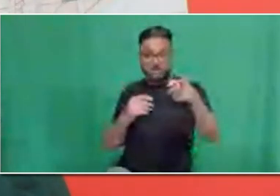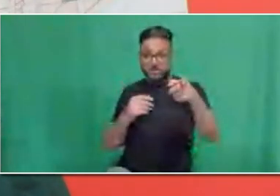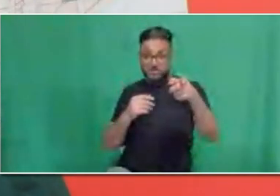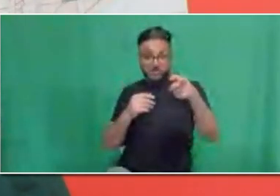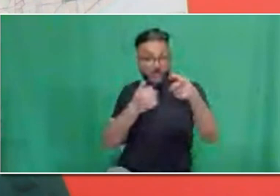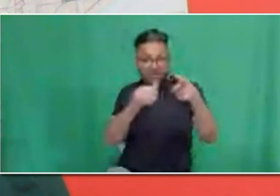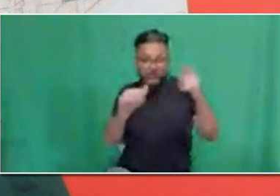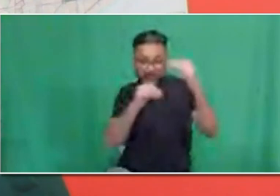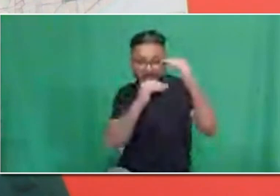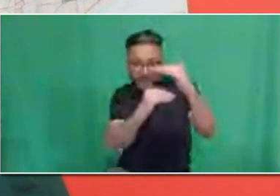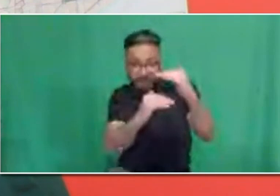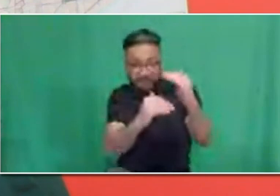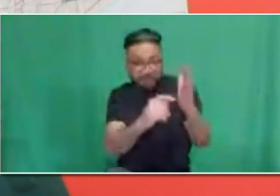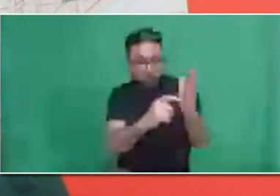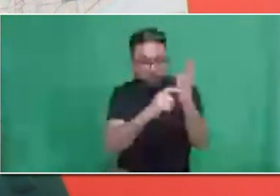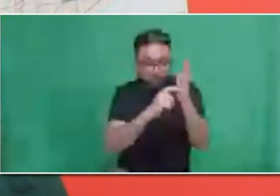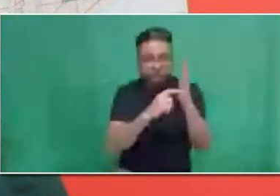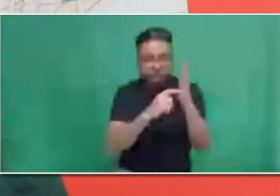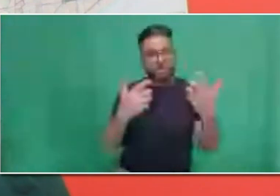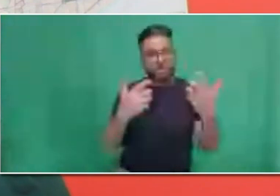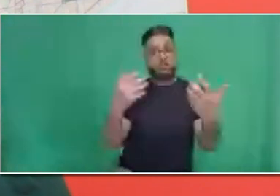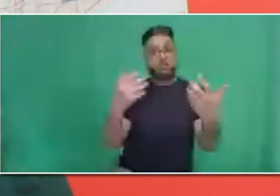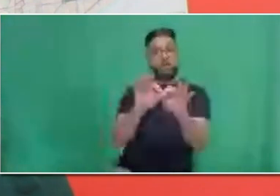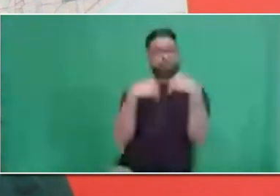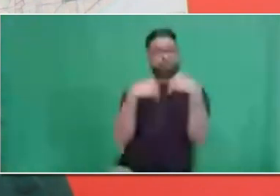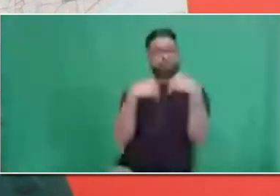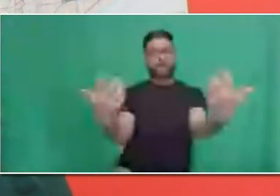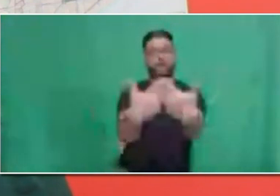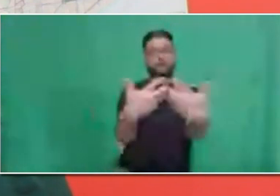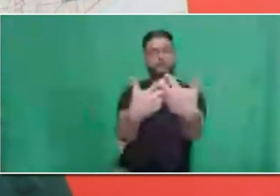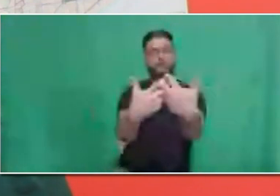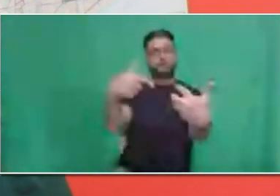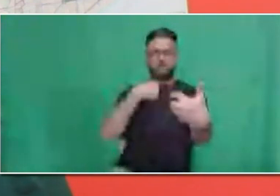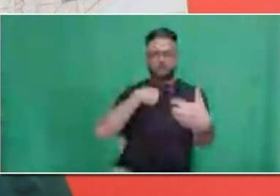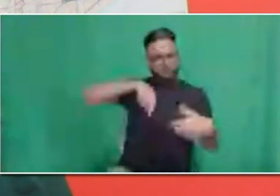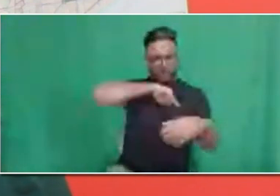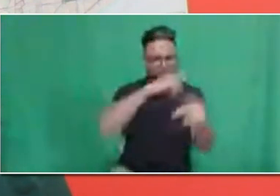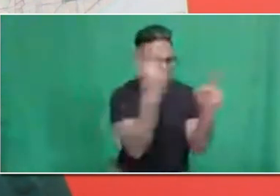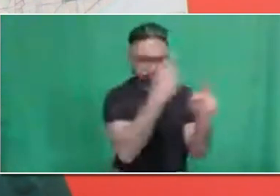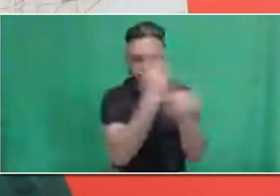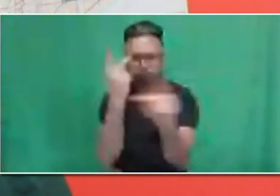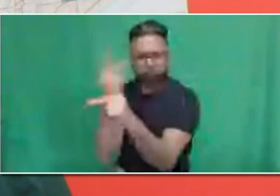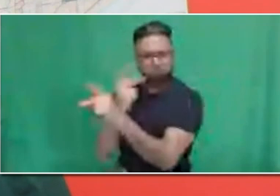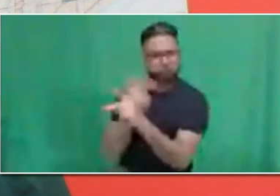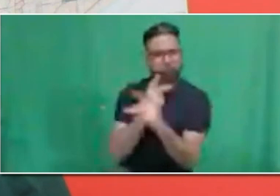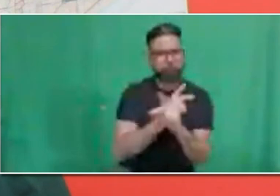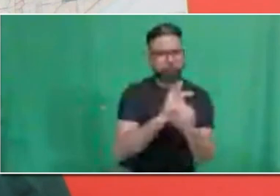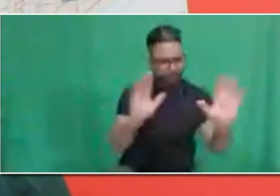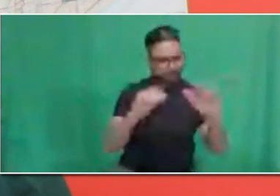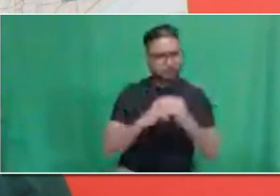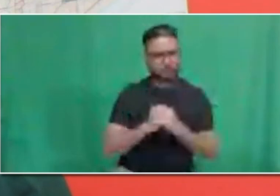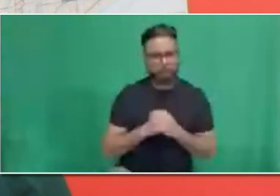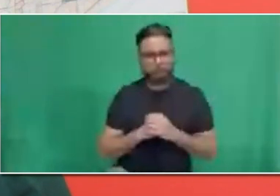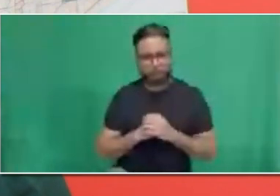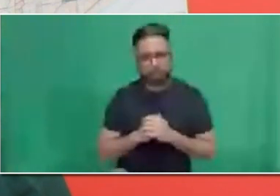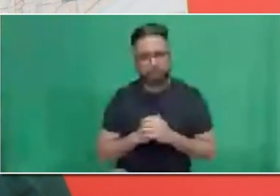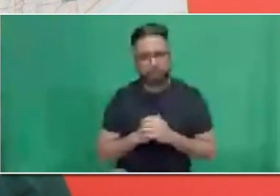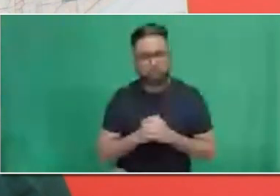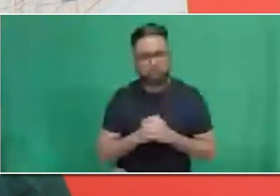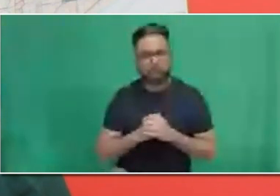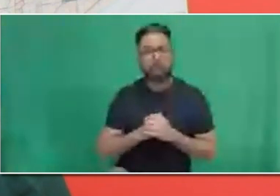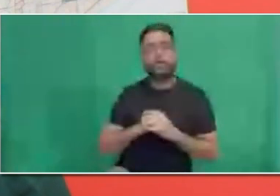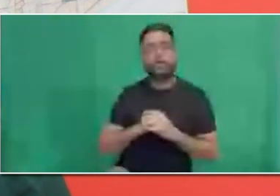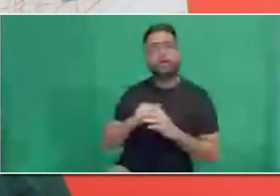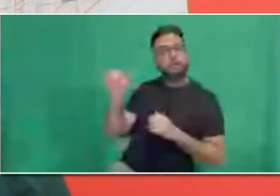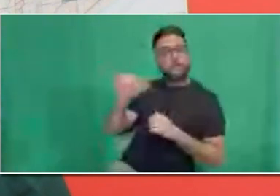So, I think we touched on this before, but I think it's probably worth kind of doing this again. Does the TTC provide personal protective